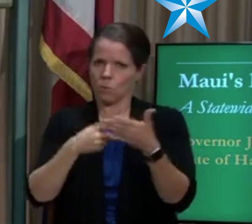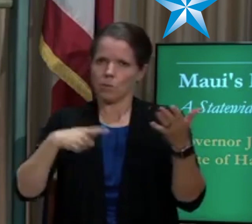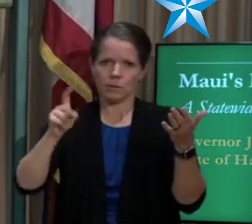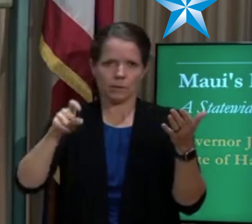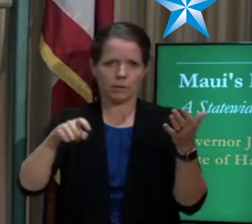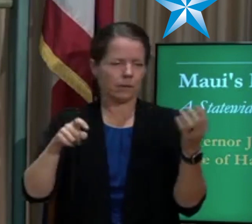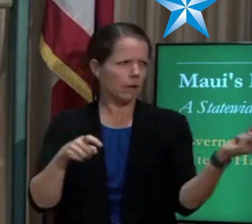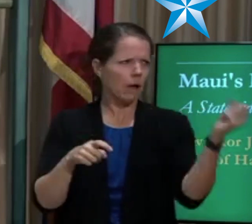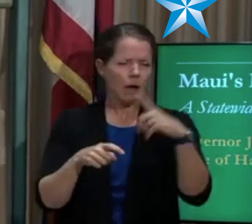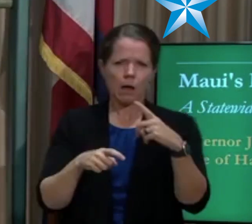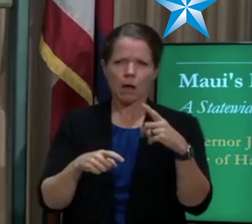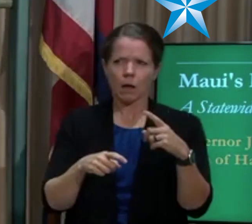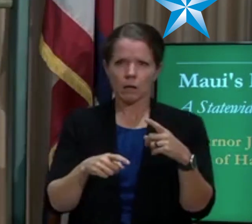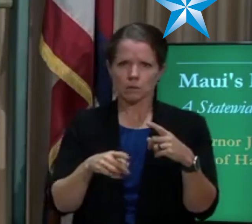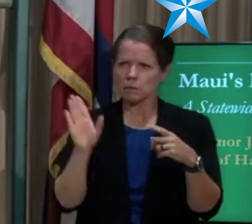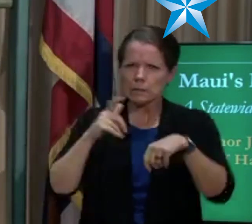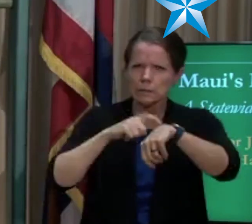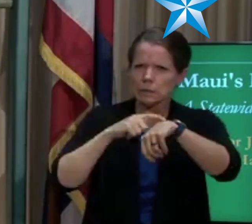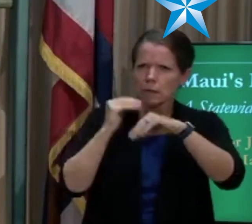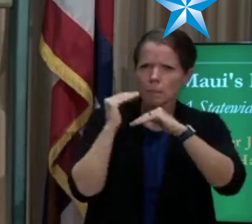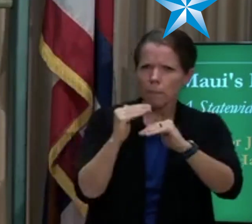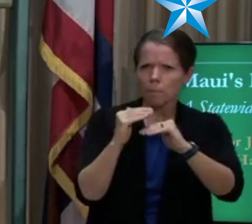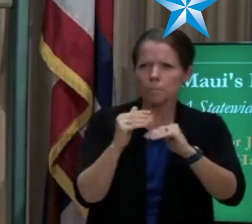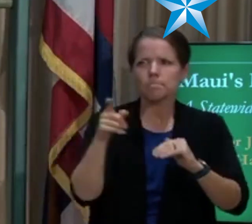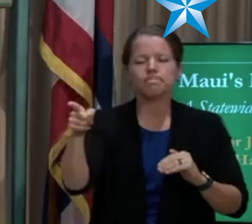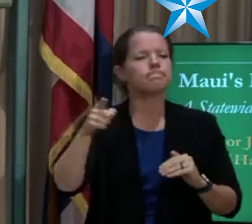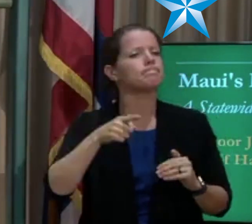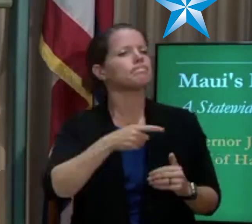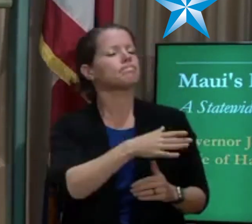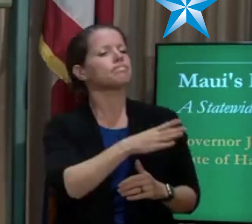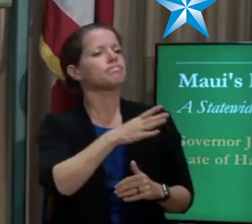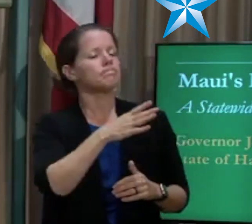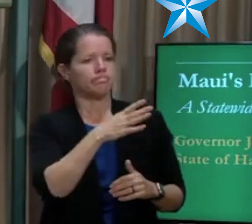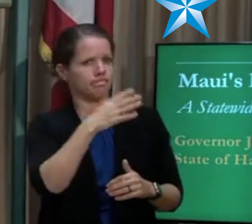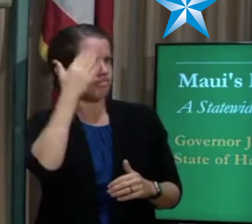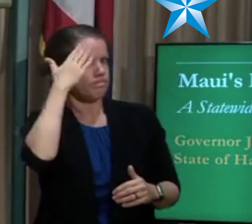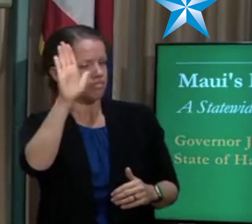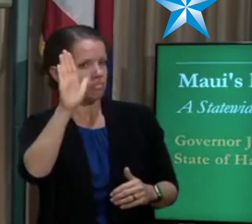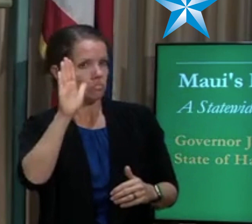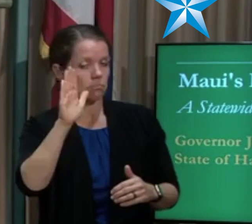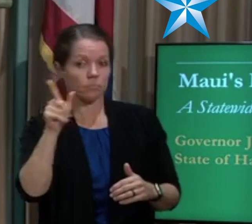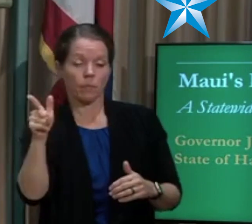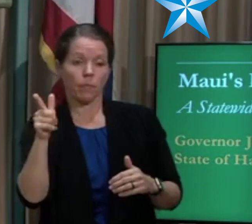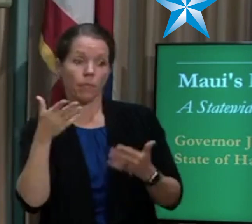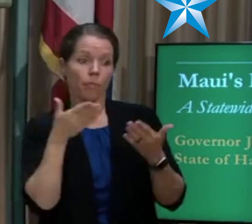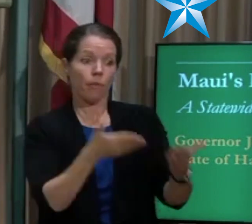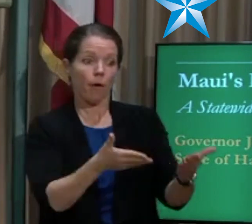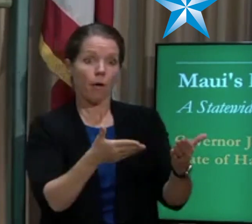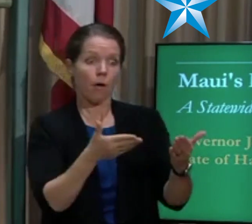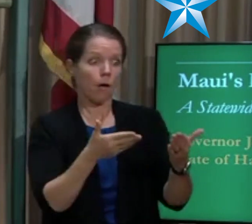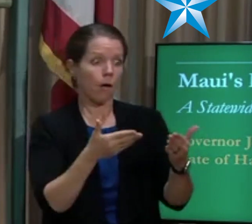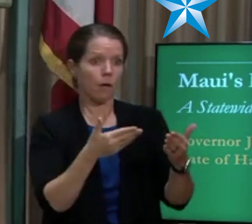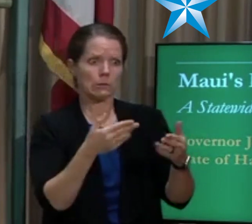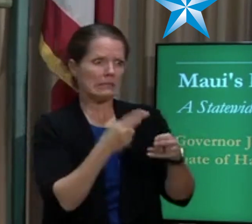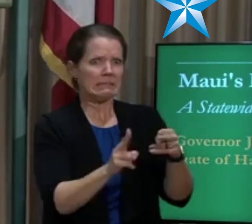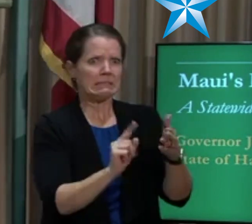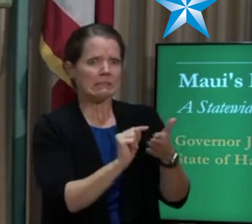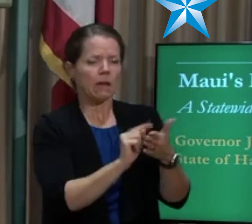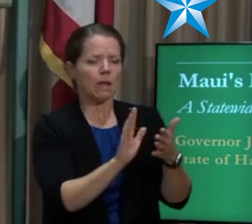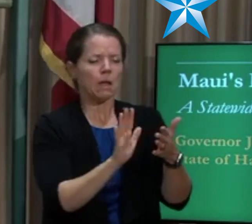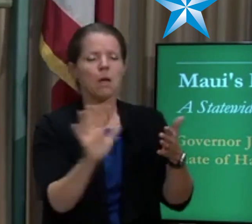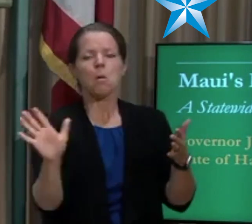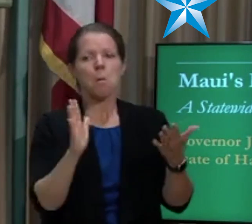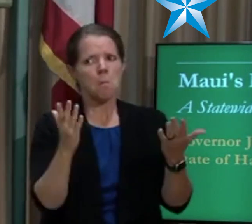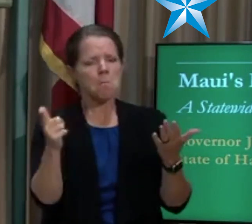I don't know that there will be a formal time limit. There will definitely be capacity for several hours for people to go